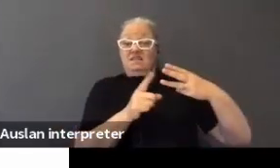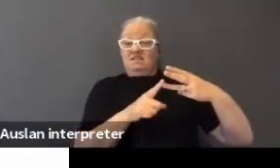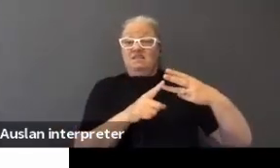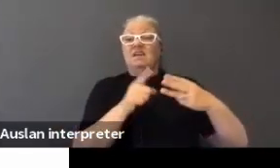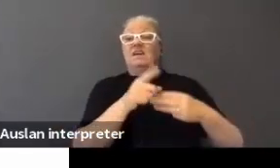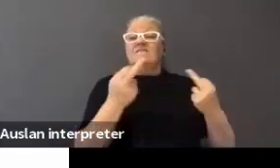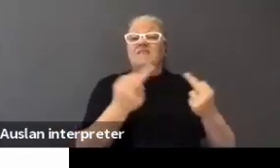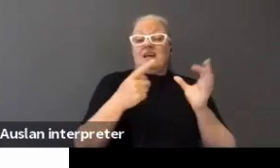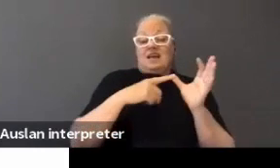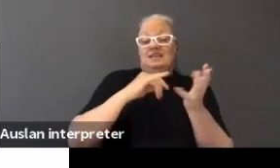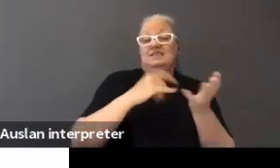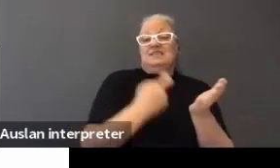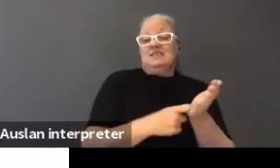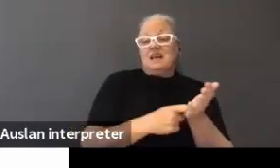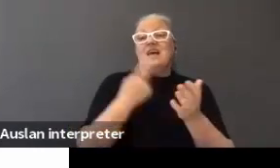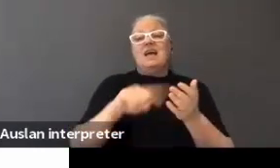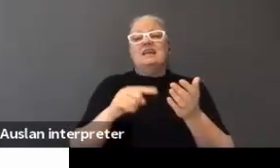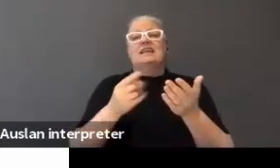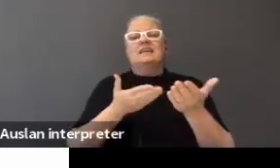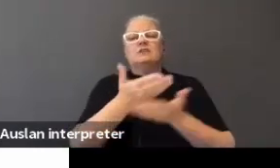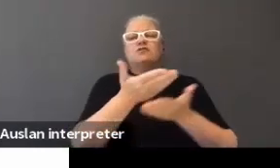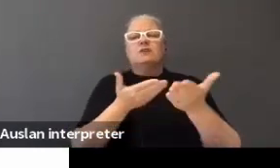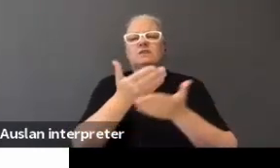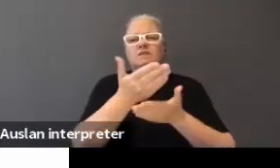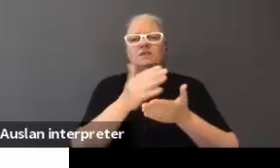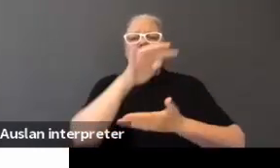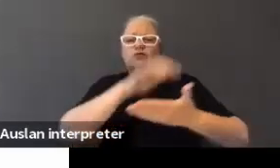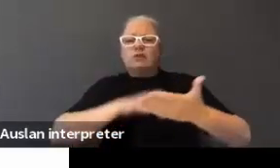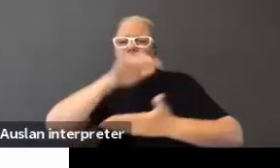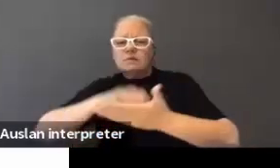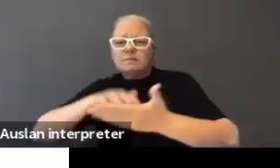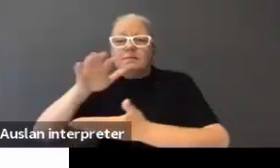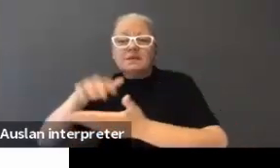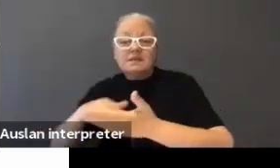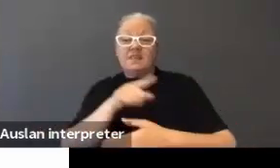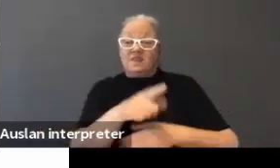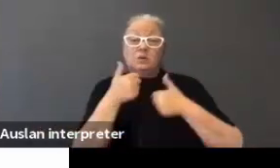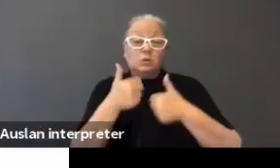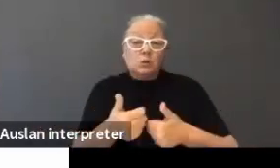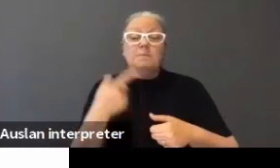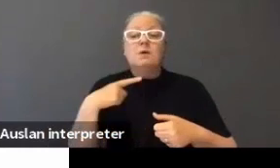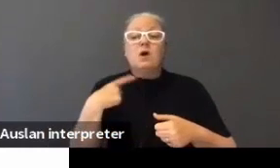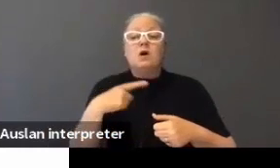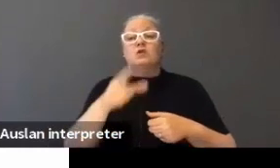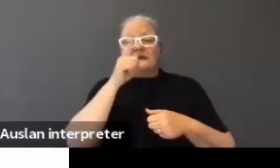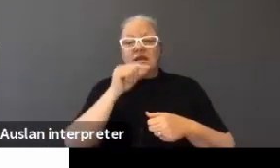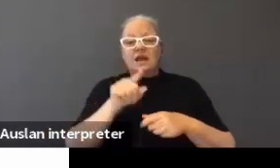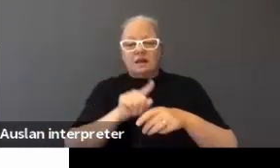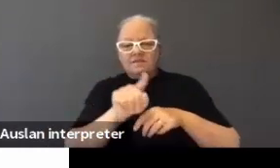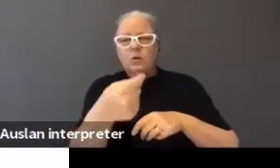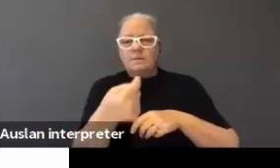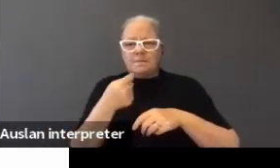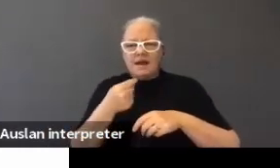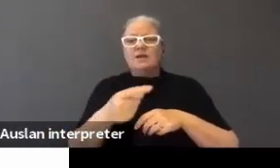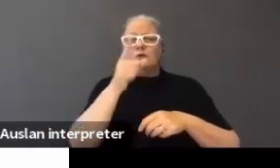The ASR access and interactive transcript. Interactive transcript is really good because you can go forward and back. You can download